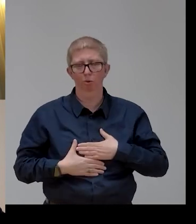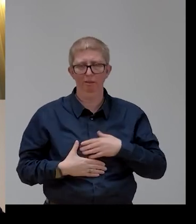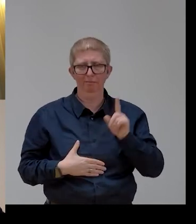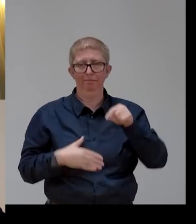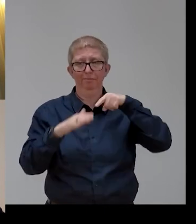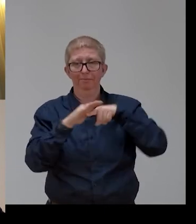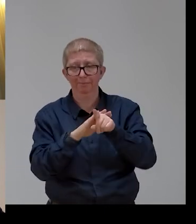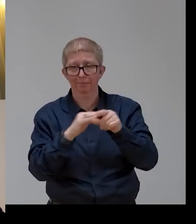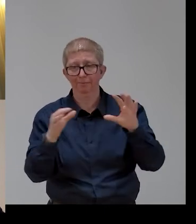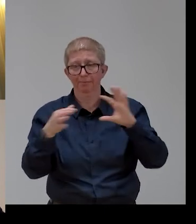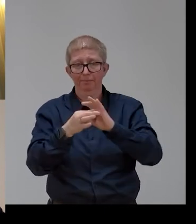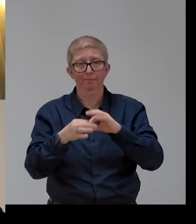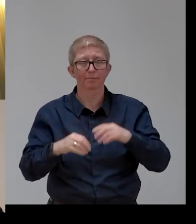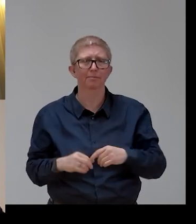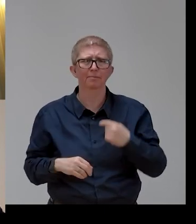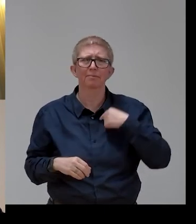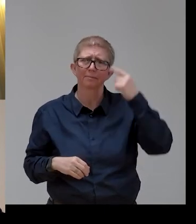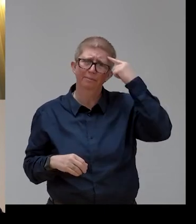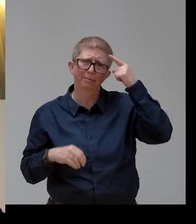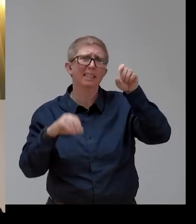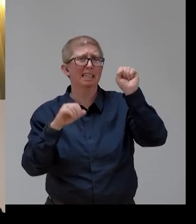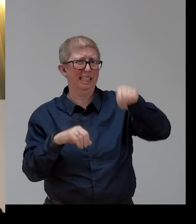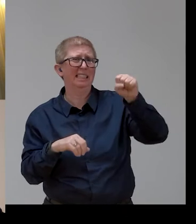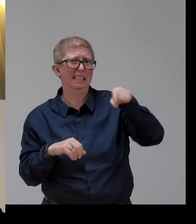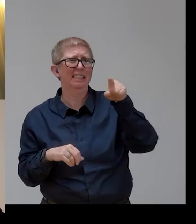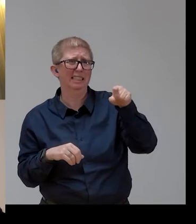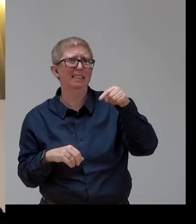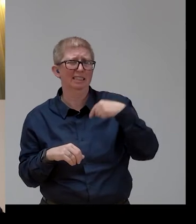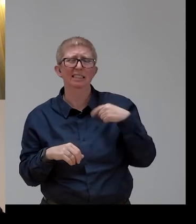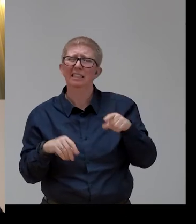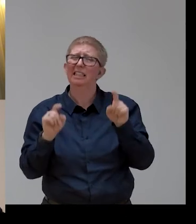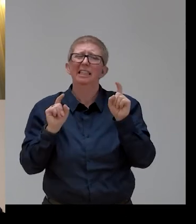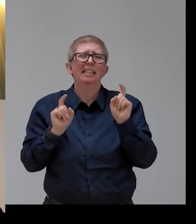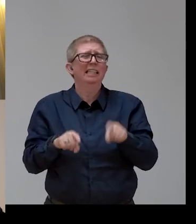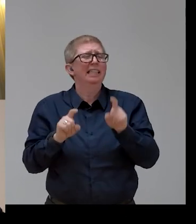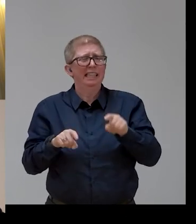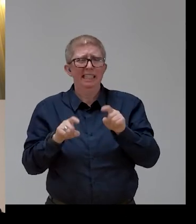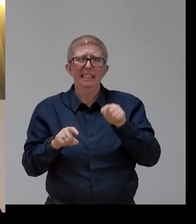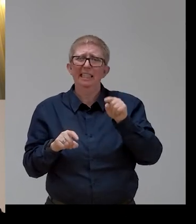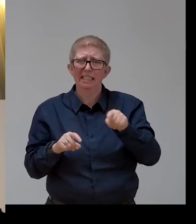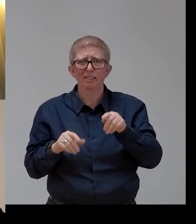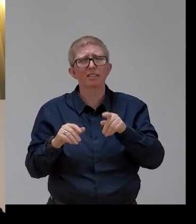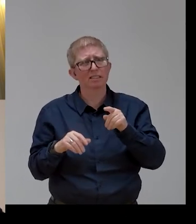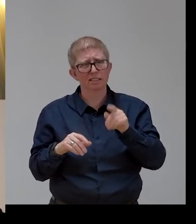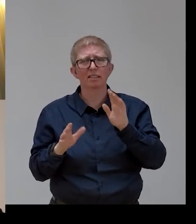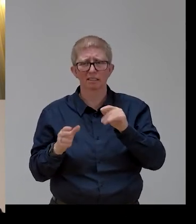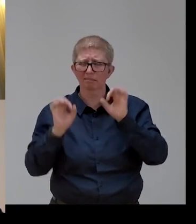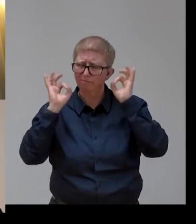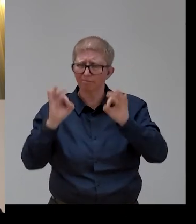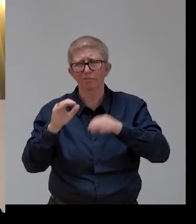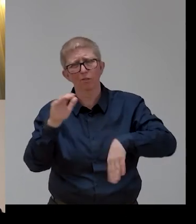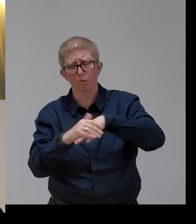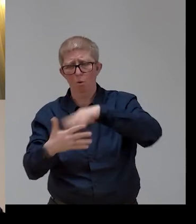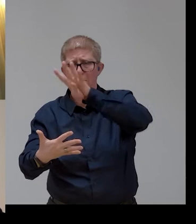I think, yes, that we need absolutely to have a plan on this from the